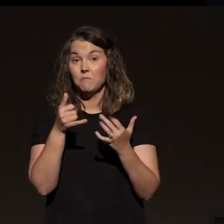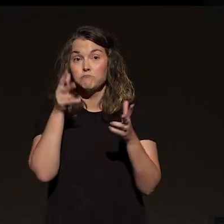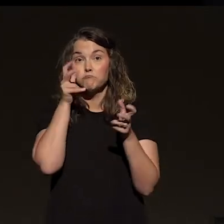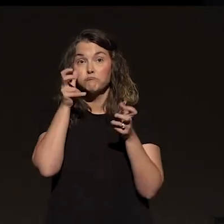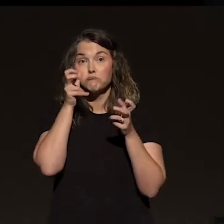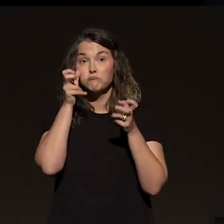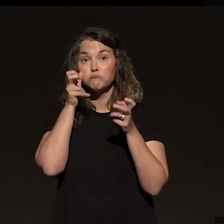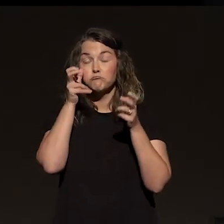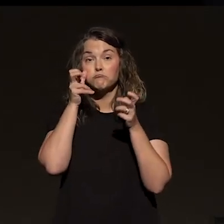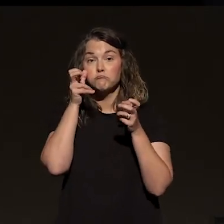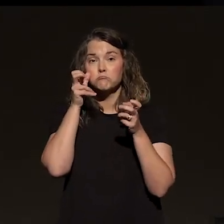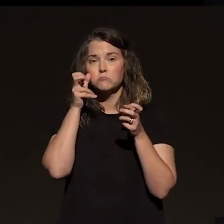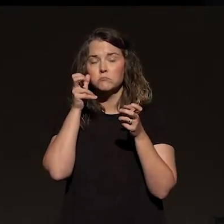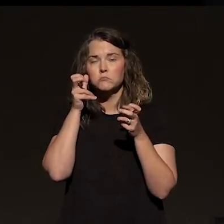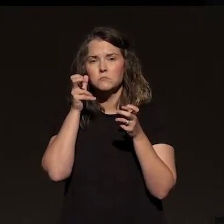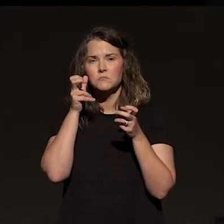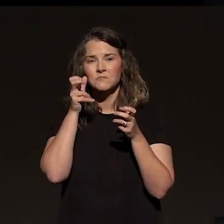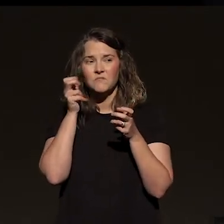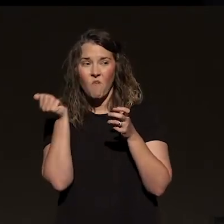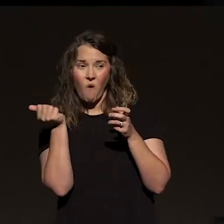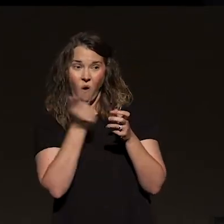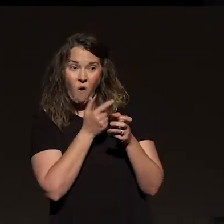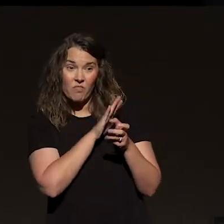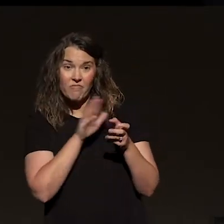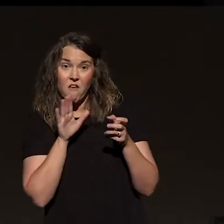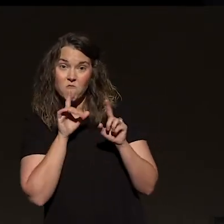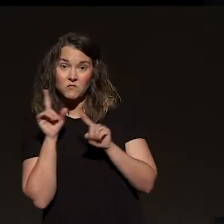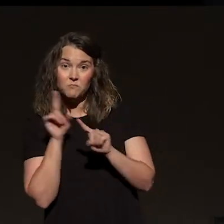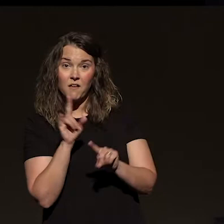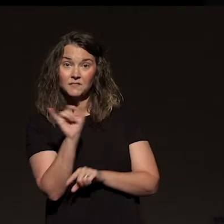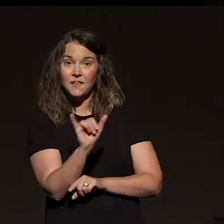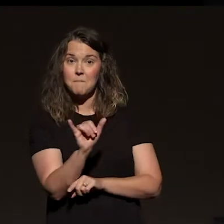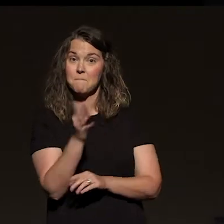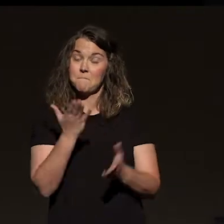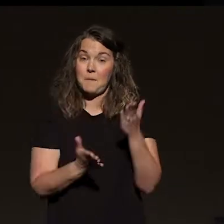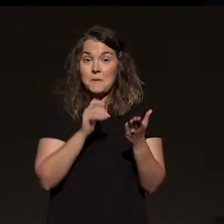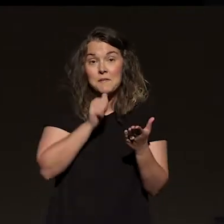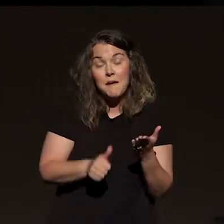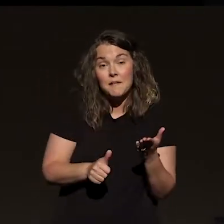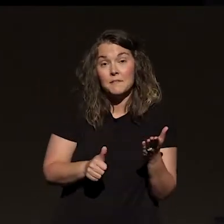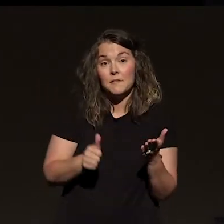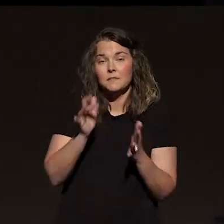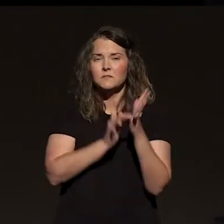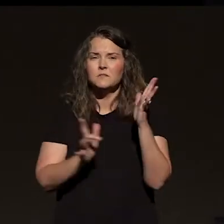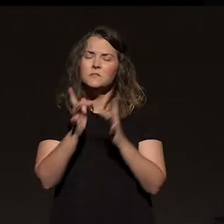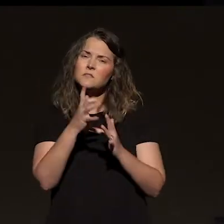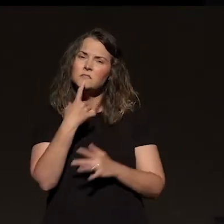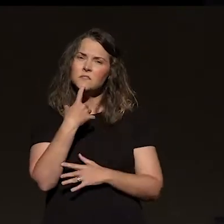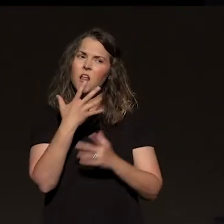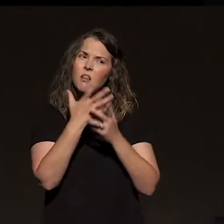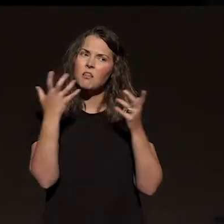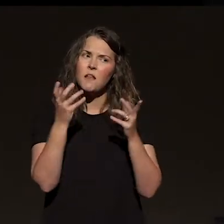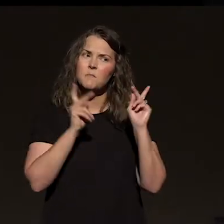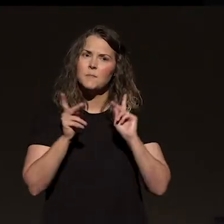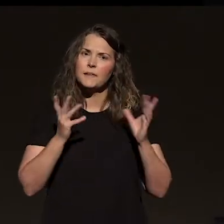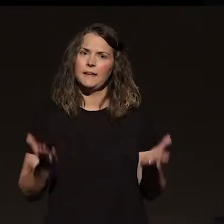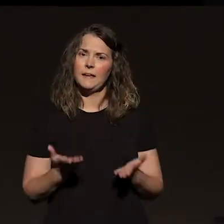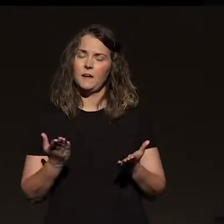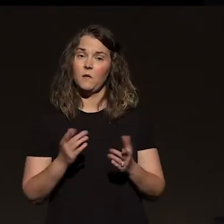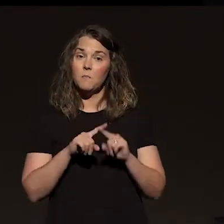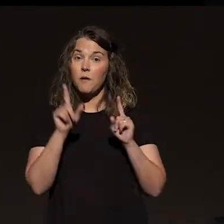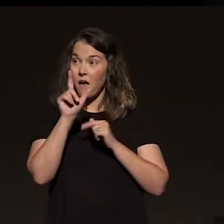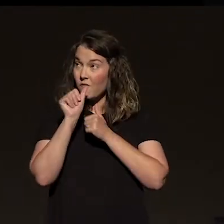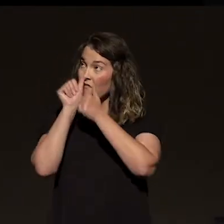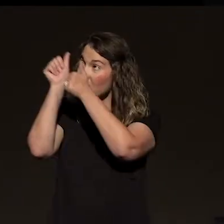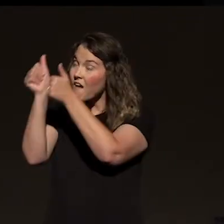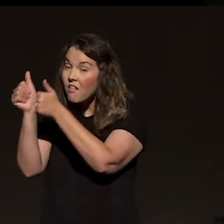everybody's response is not the same. Jesus says, there are a lot of people here, but listen, if you're going to follow